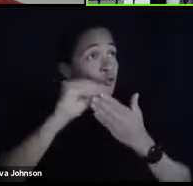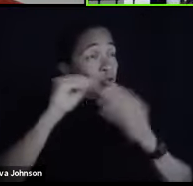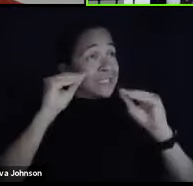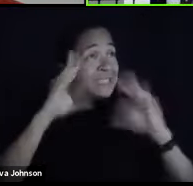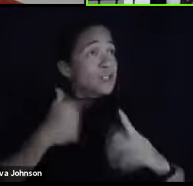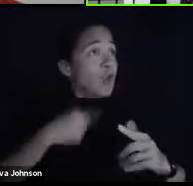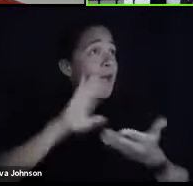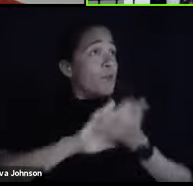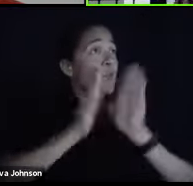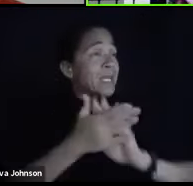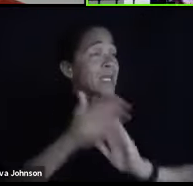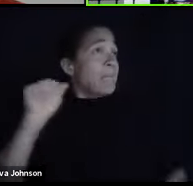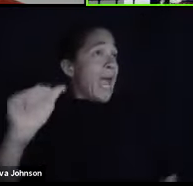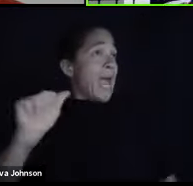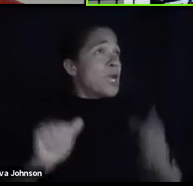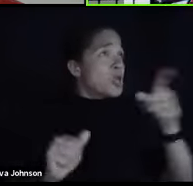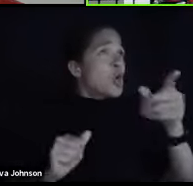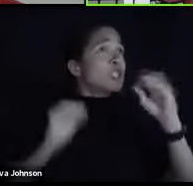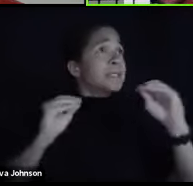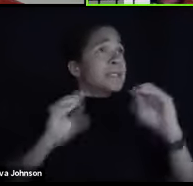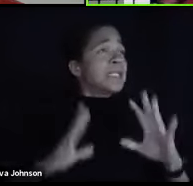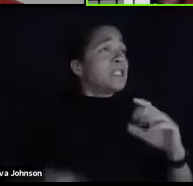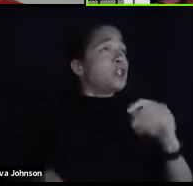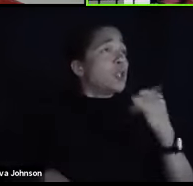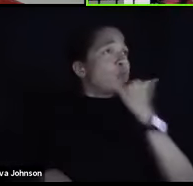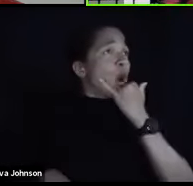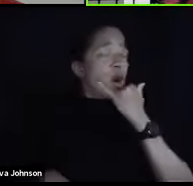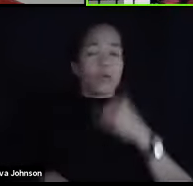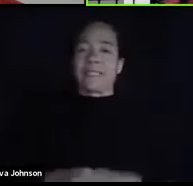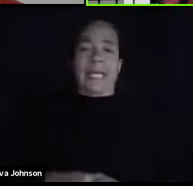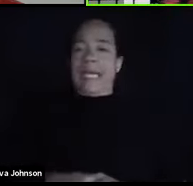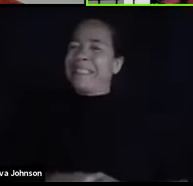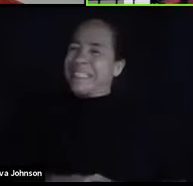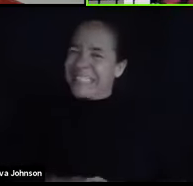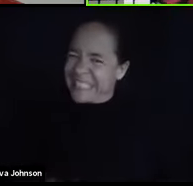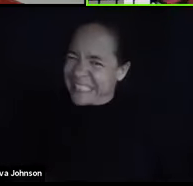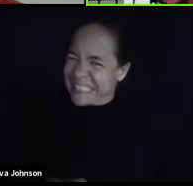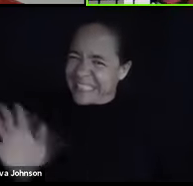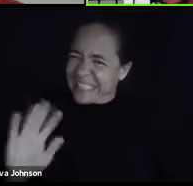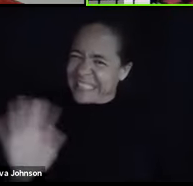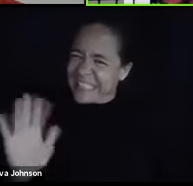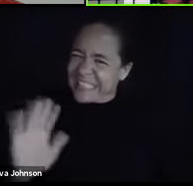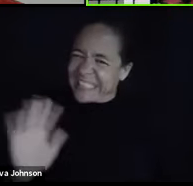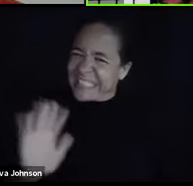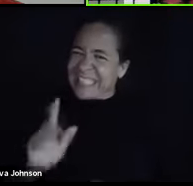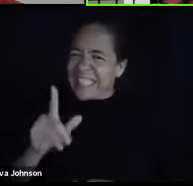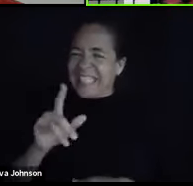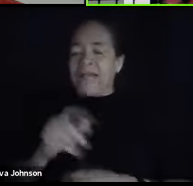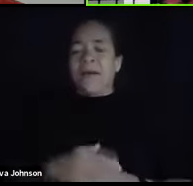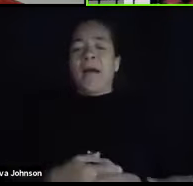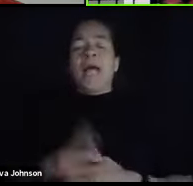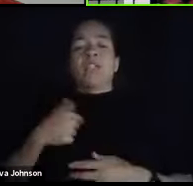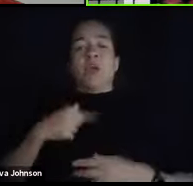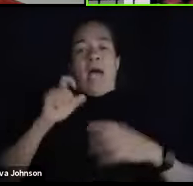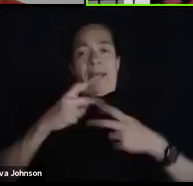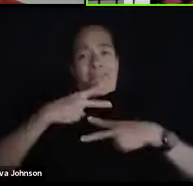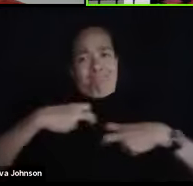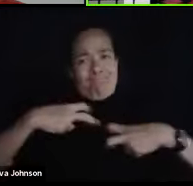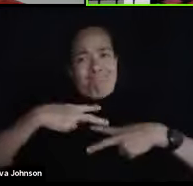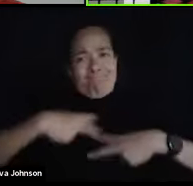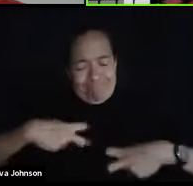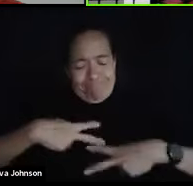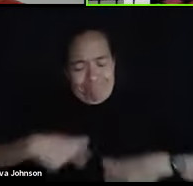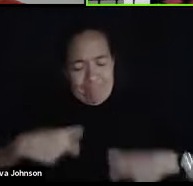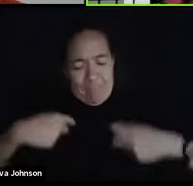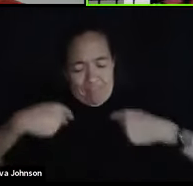you're teaching wrong, that won't get you very far. So I had to figure out what I had to do to